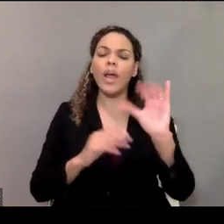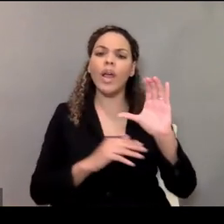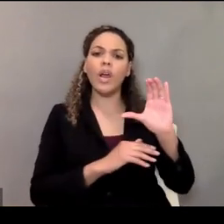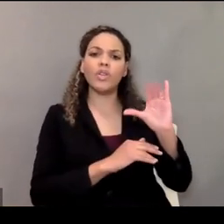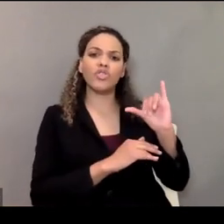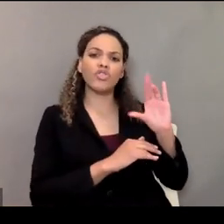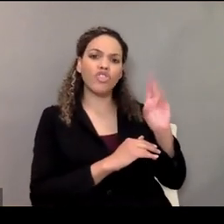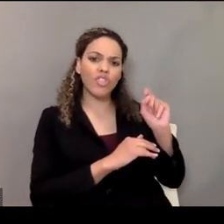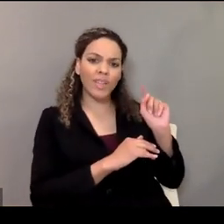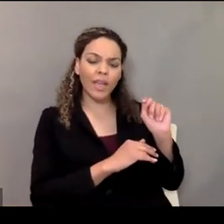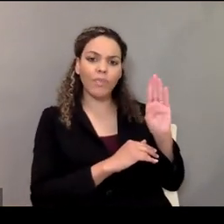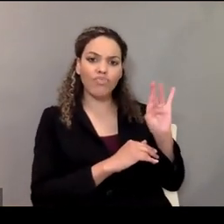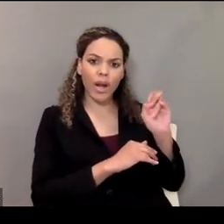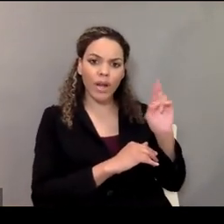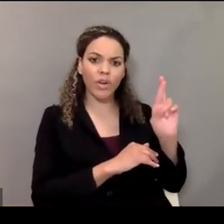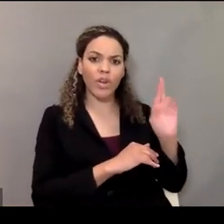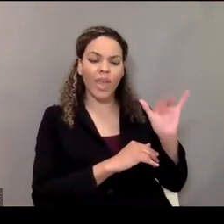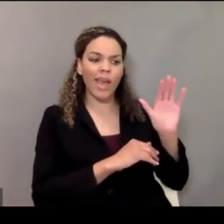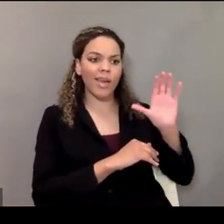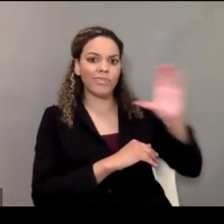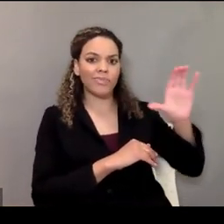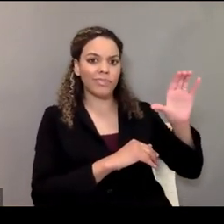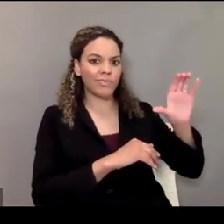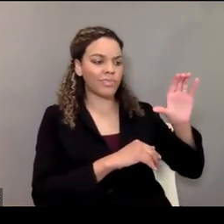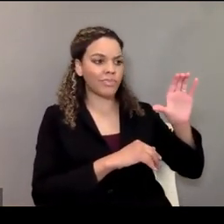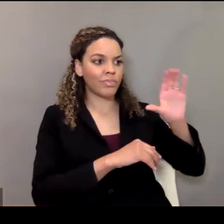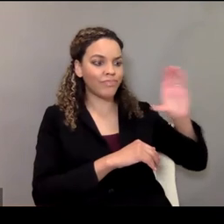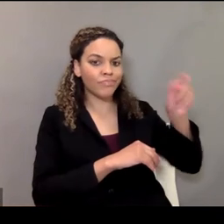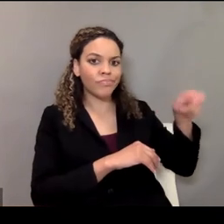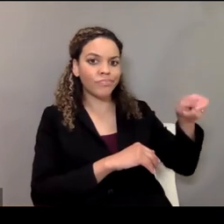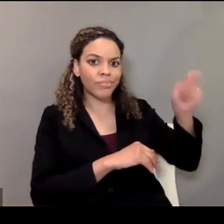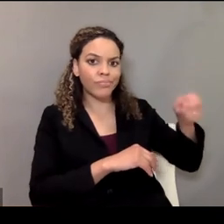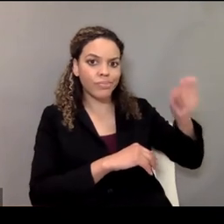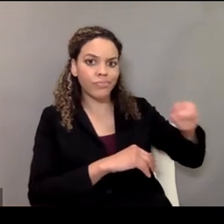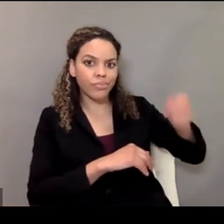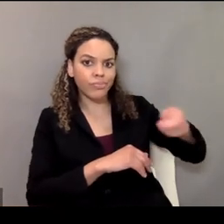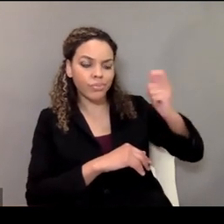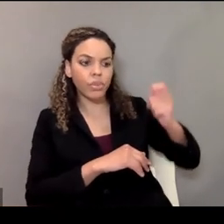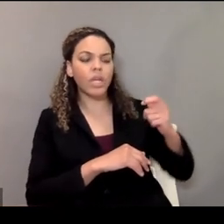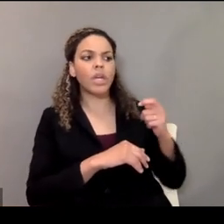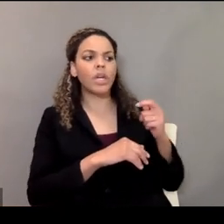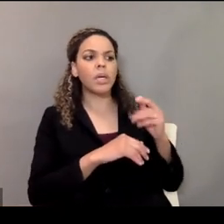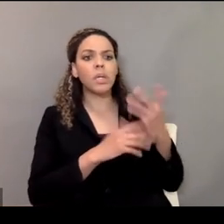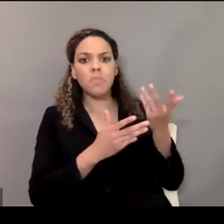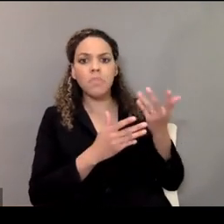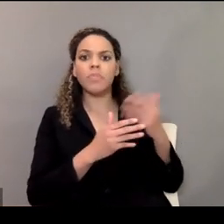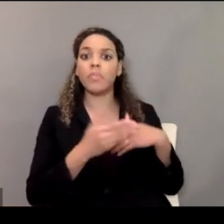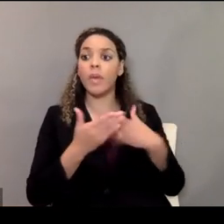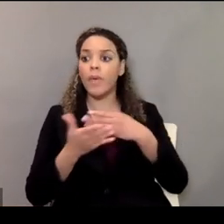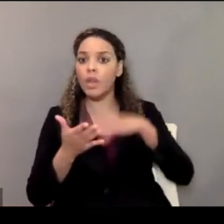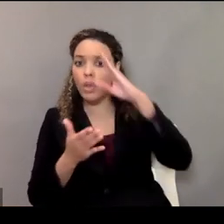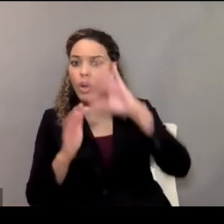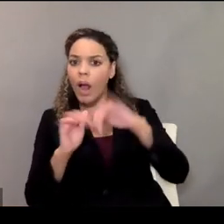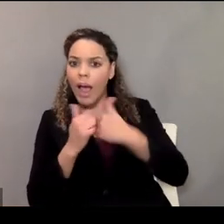near the person's residence is, and also to show staff how to shut off the electricity, say to the